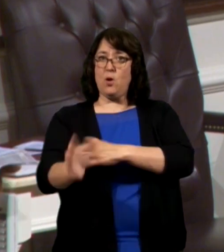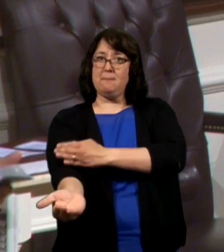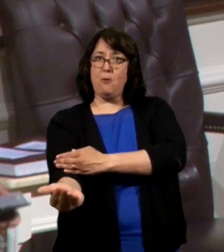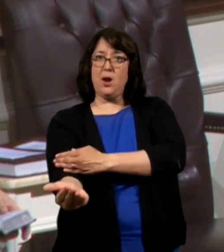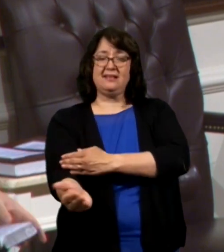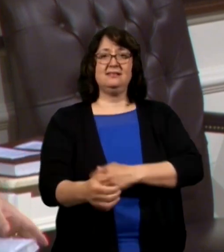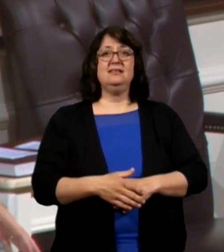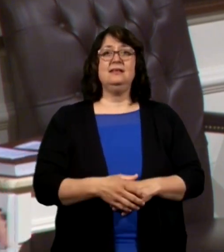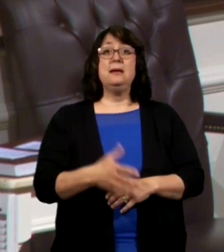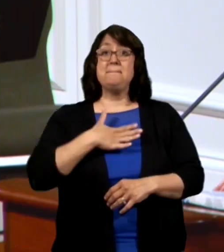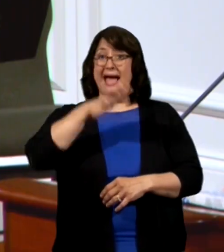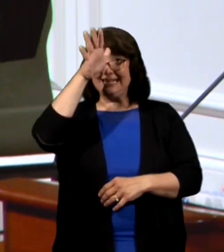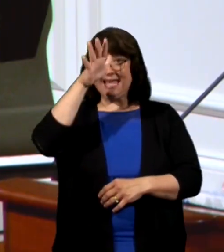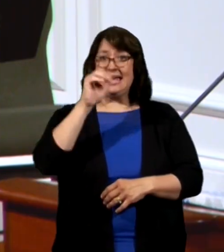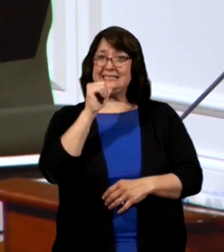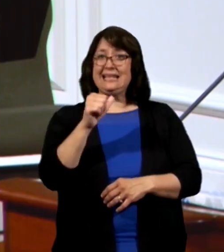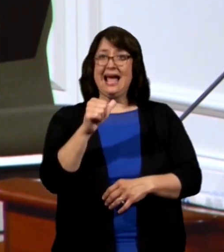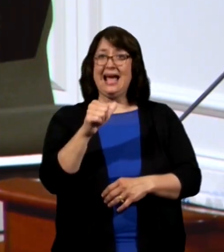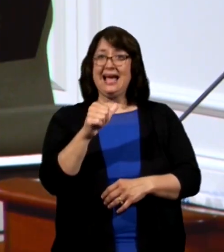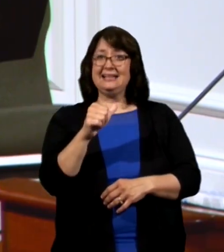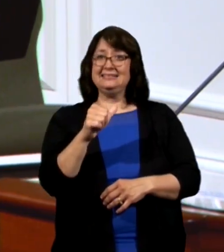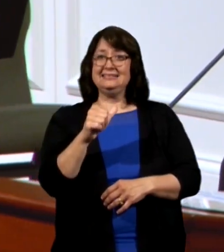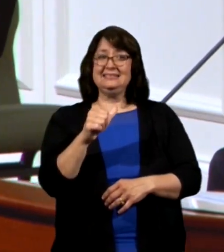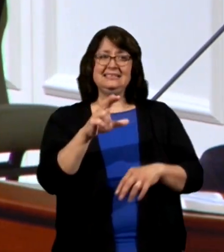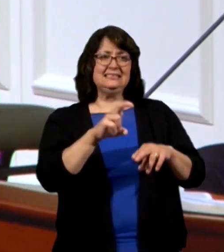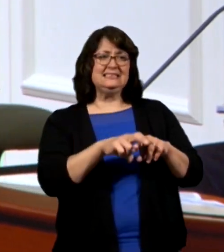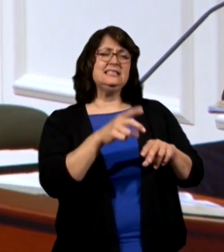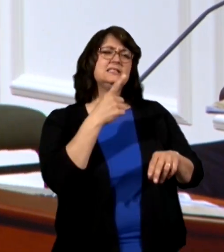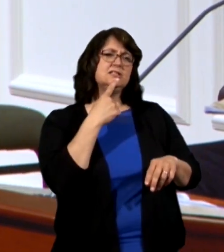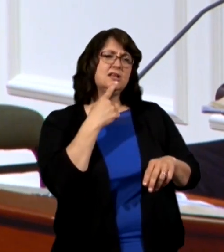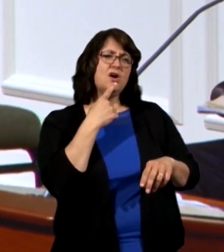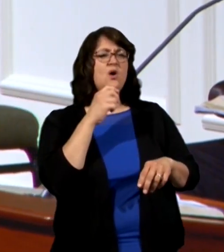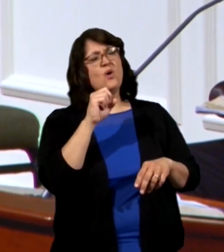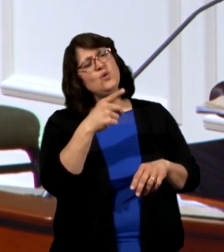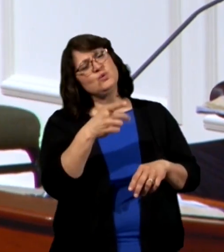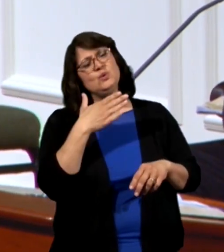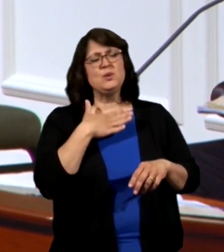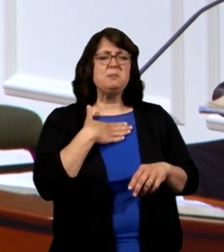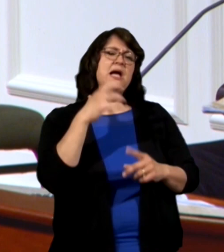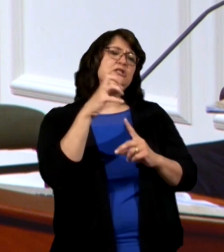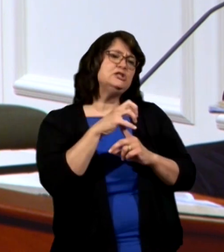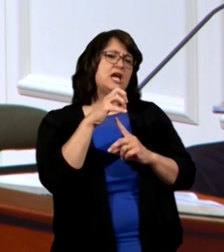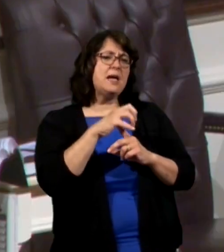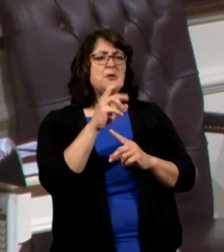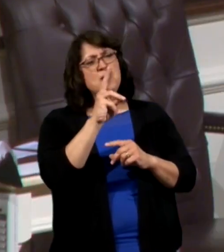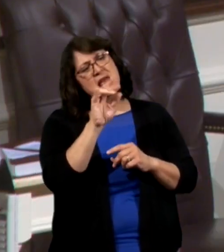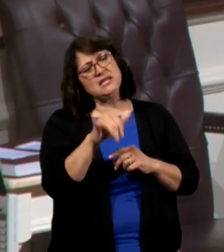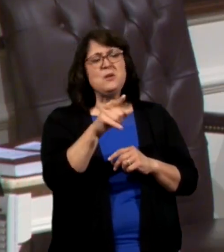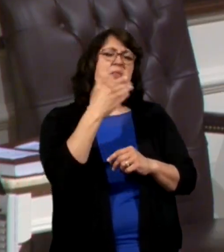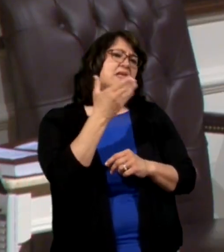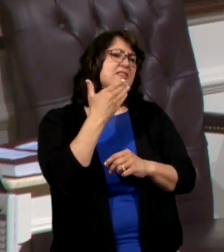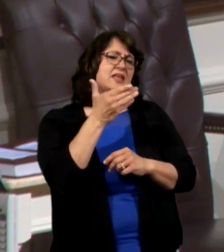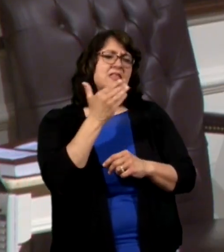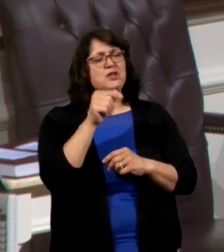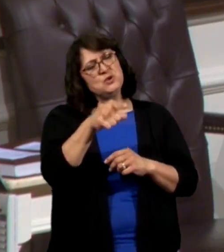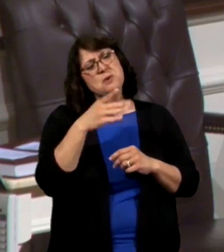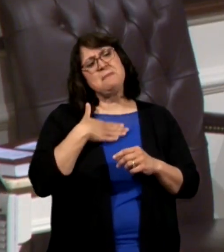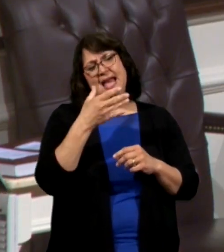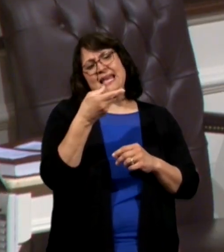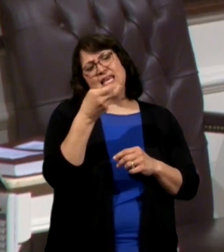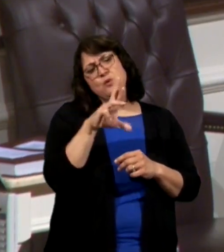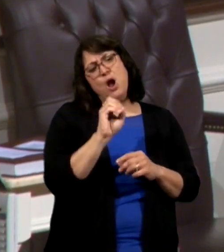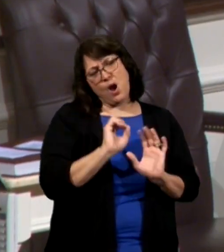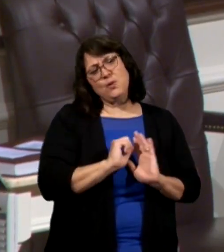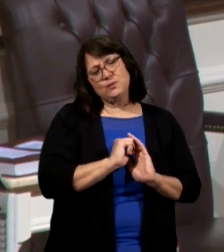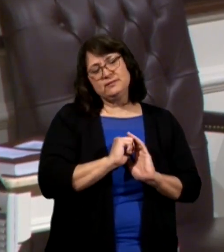And my dad didn't sit at the end of the row saying, oh, you're my little champion, Randy. Oh, thank you. Oh, you're my hero.